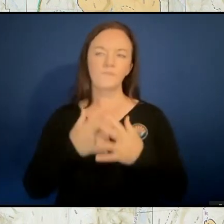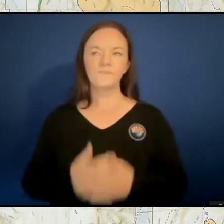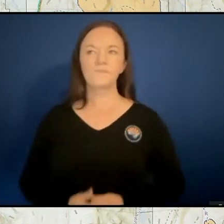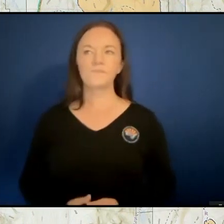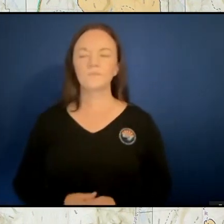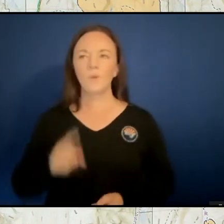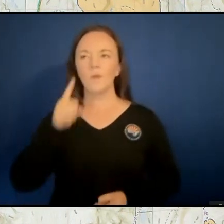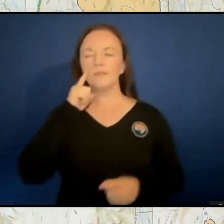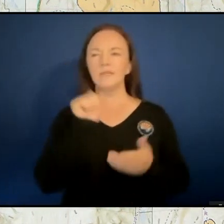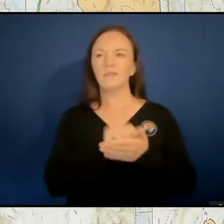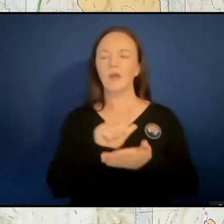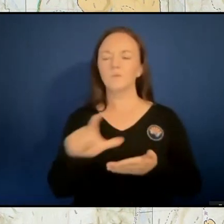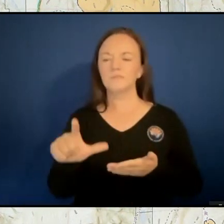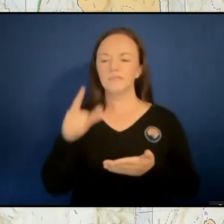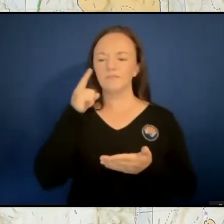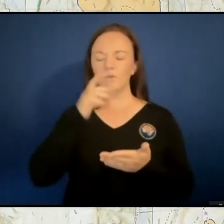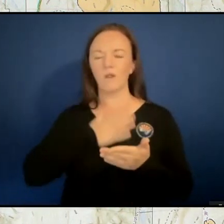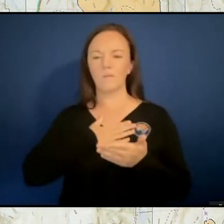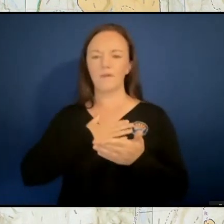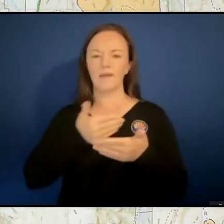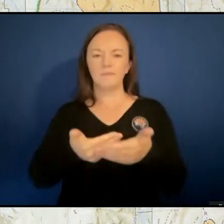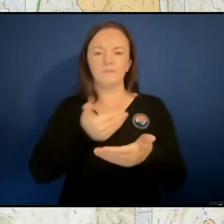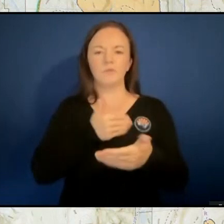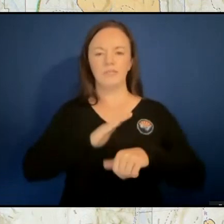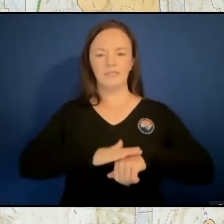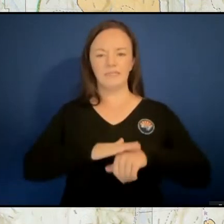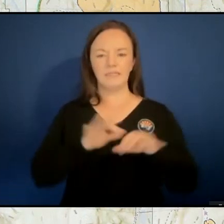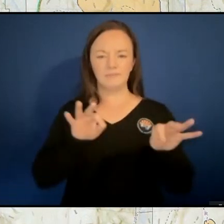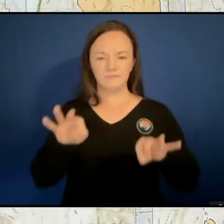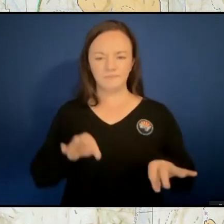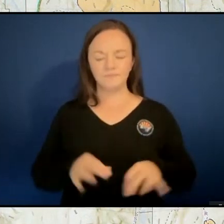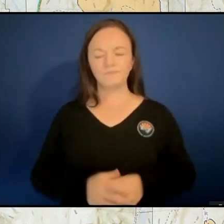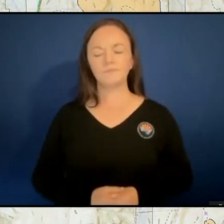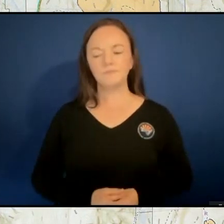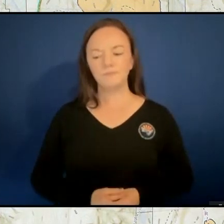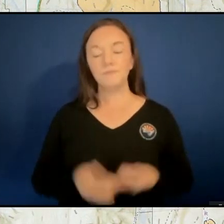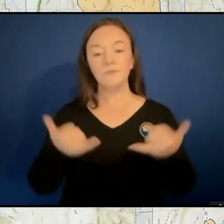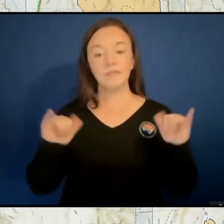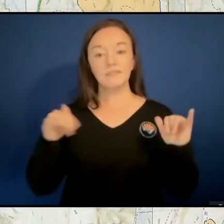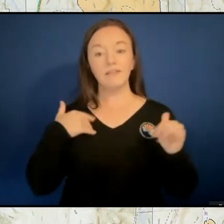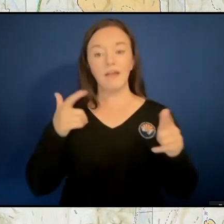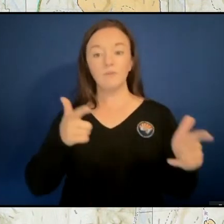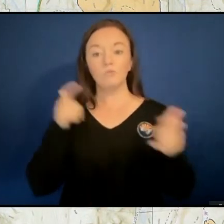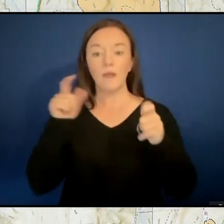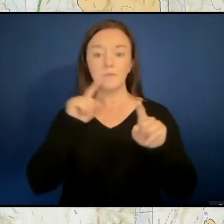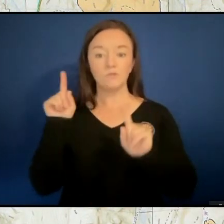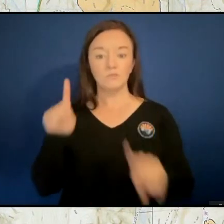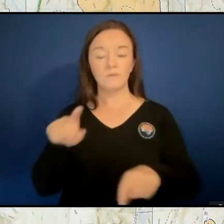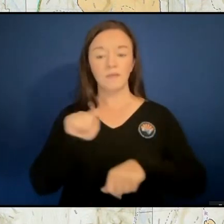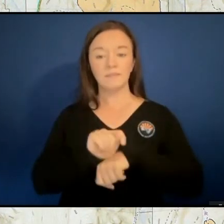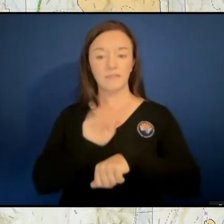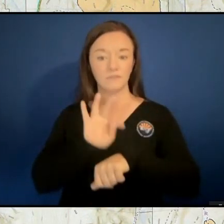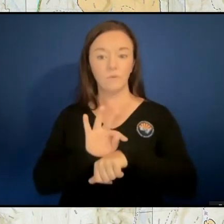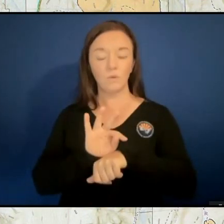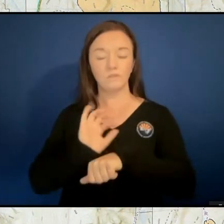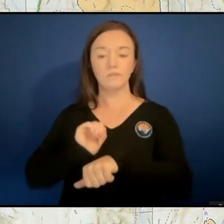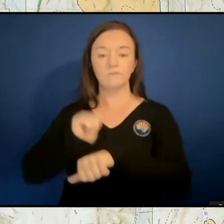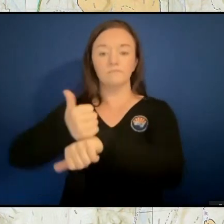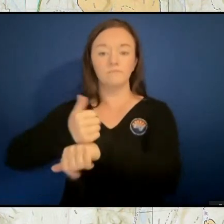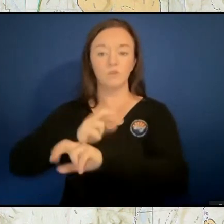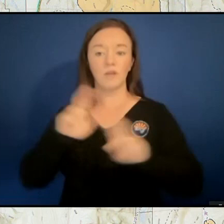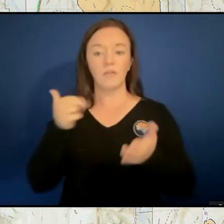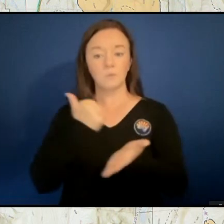was it for what's going on in the fire. We still have our rapid response task force placed to assist with any flooding or